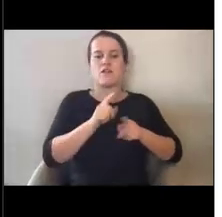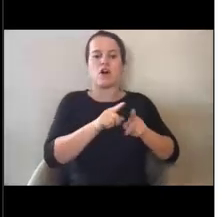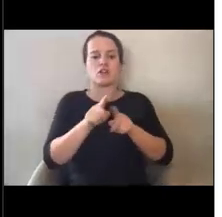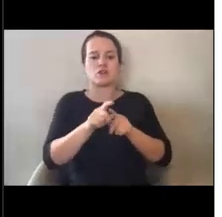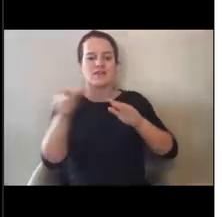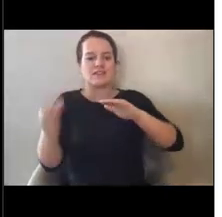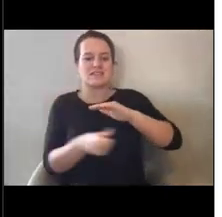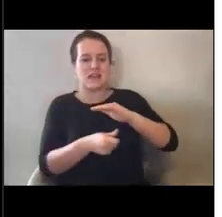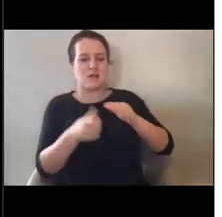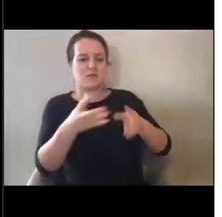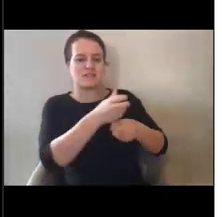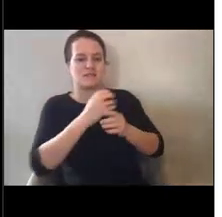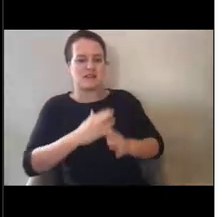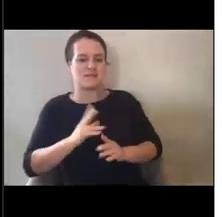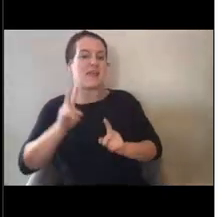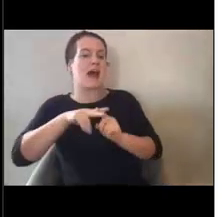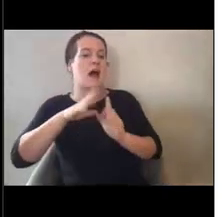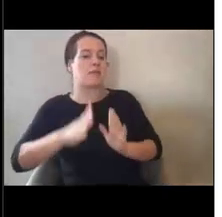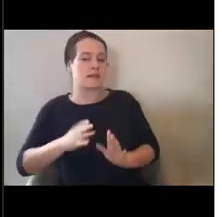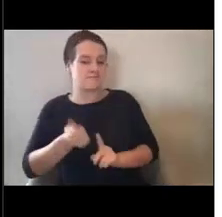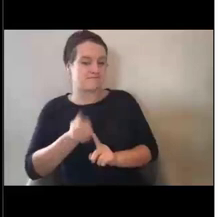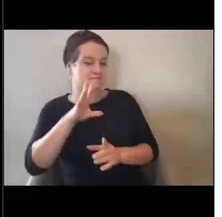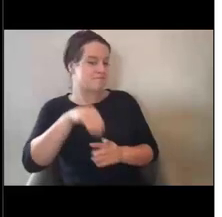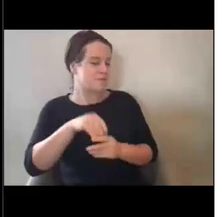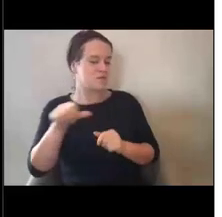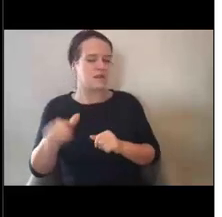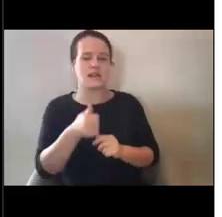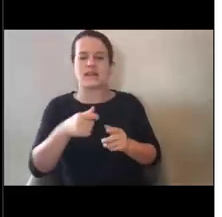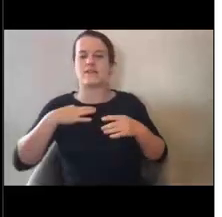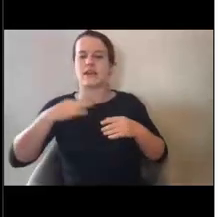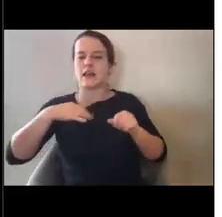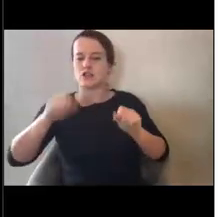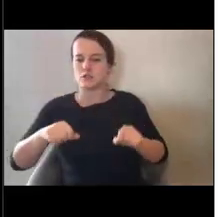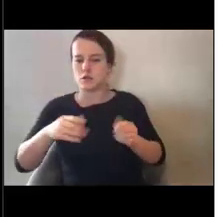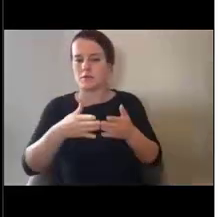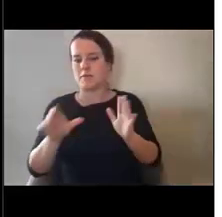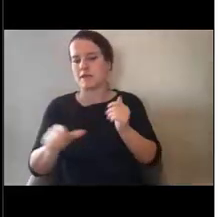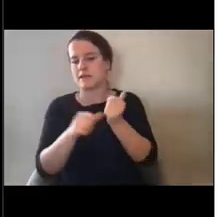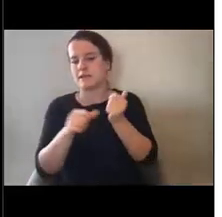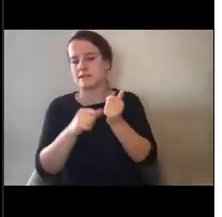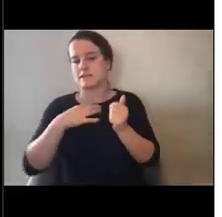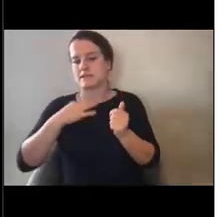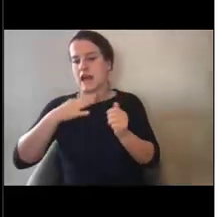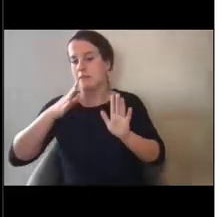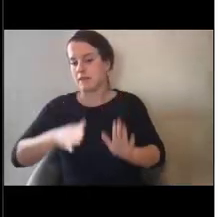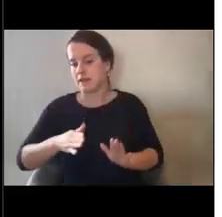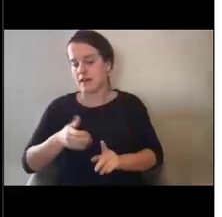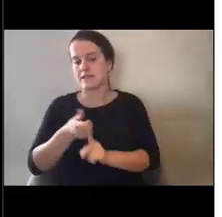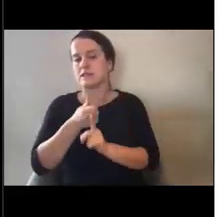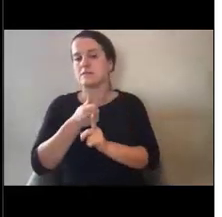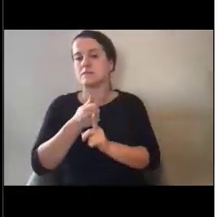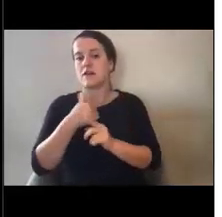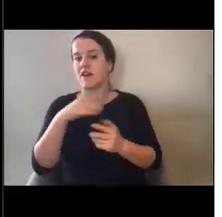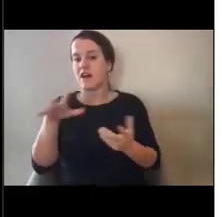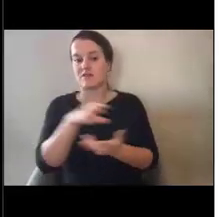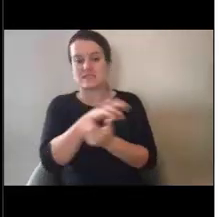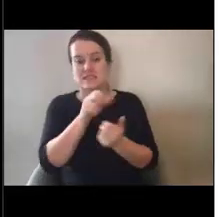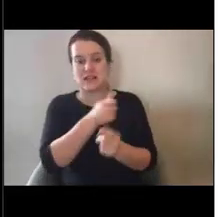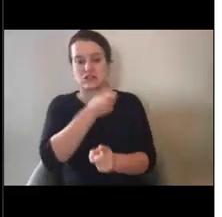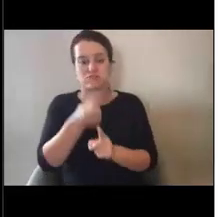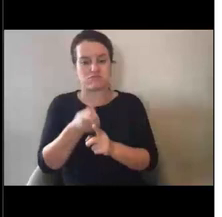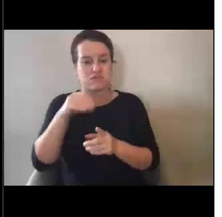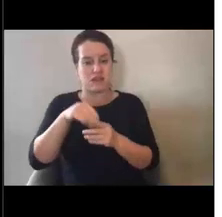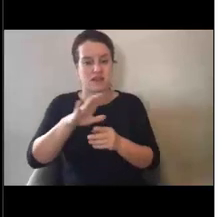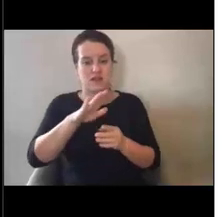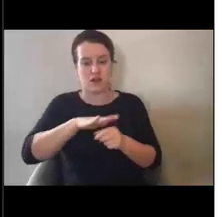are applicants, which can include any of our eligible public assistance applicants that have disaster impacts within those